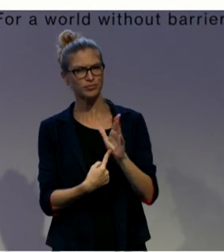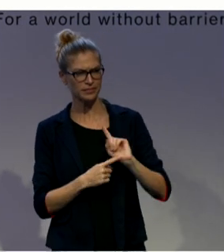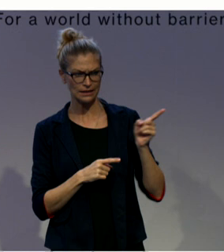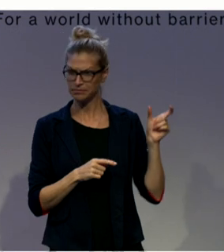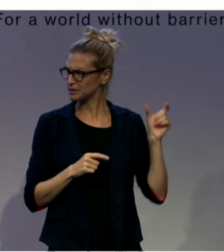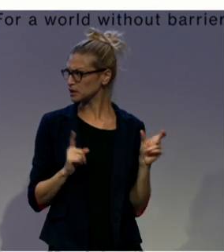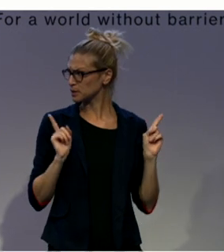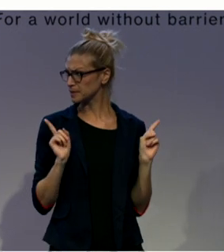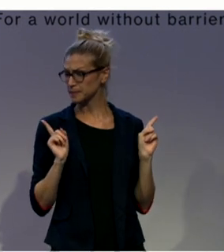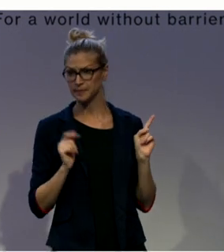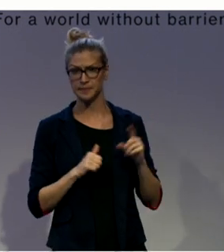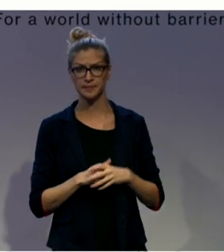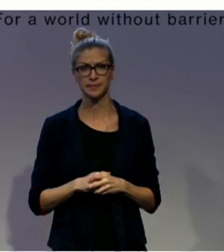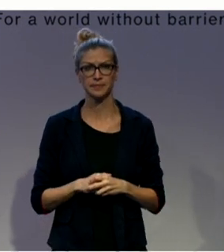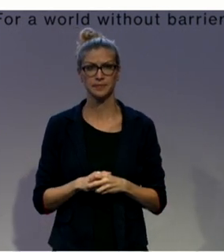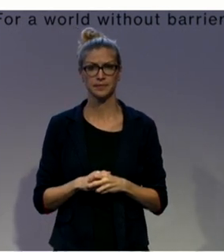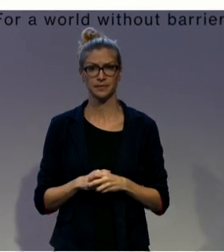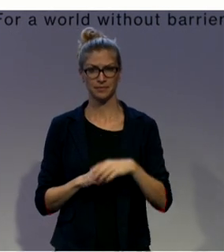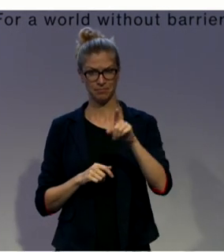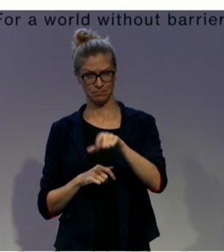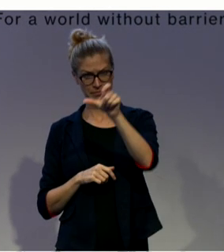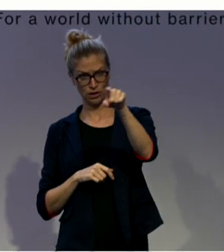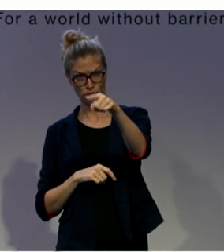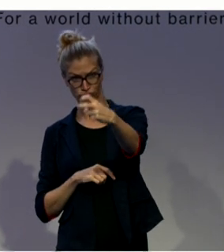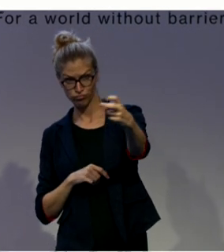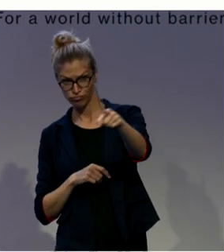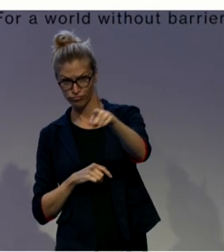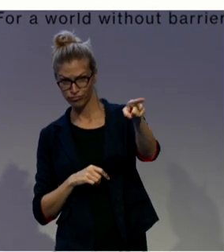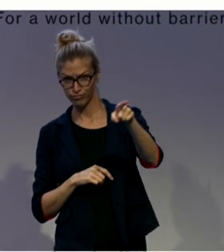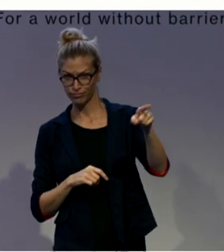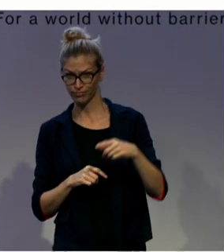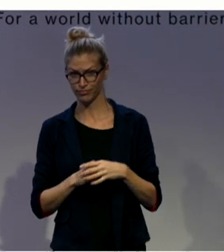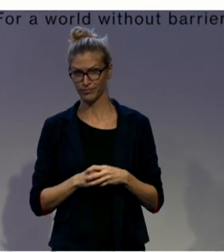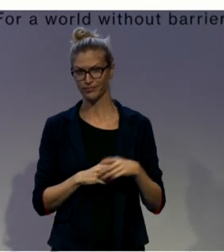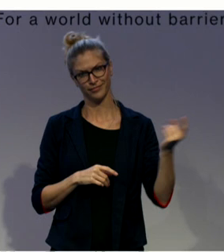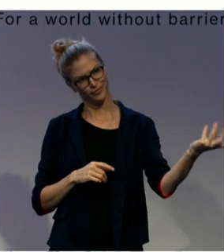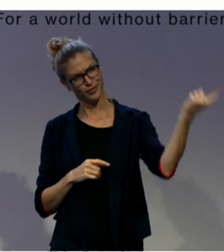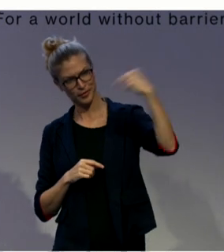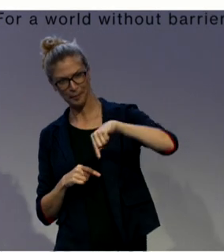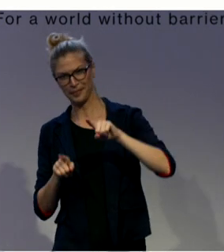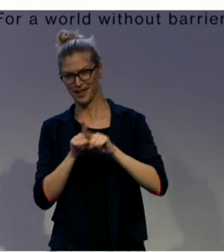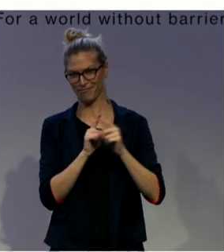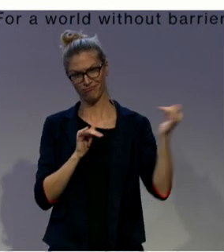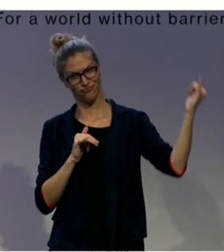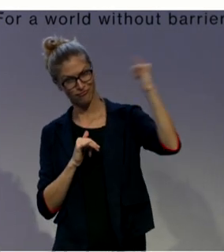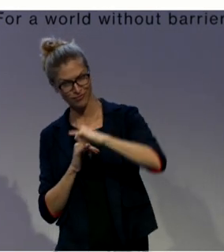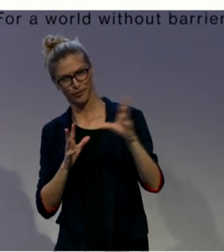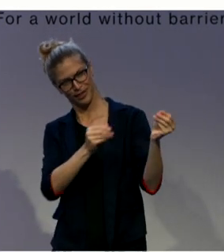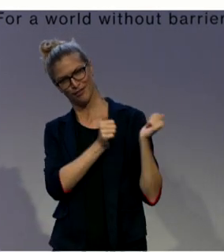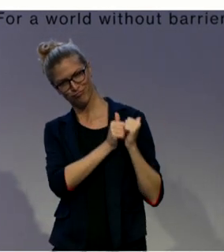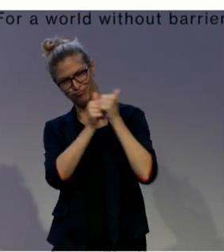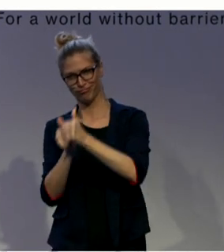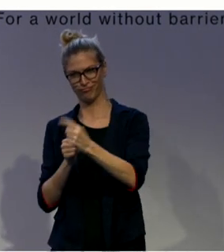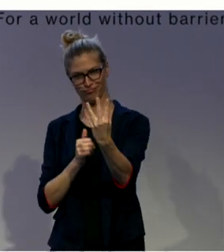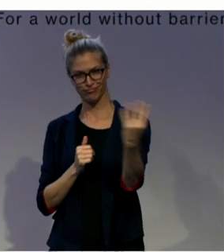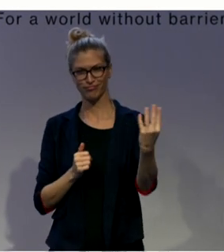Lisiane Chavez Mota, that is here, came from Brazil to this moment. And the Public